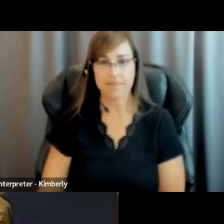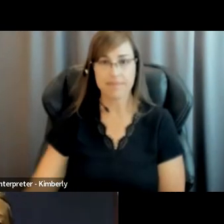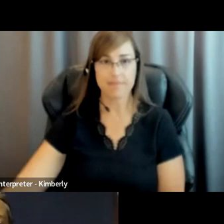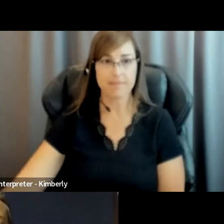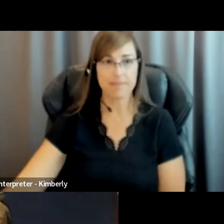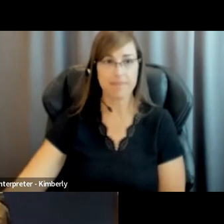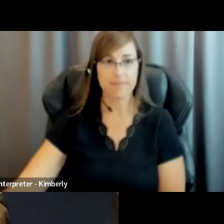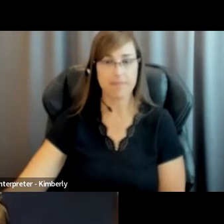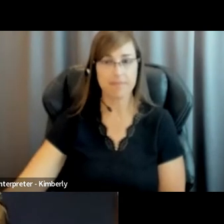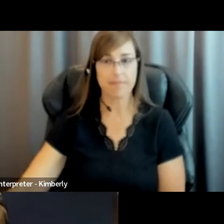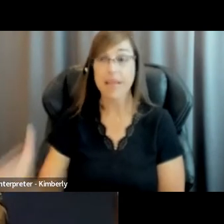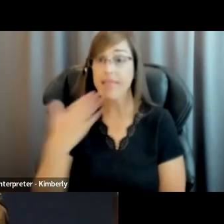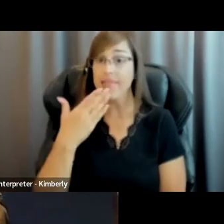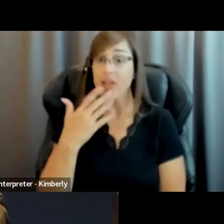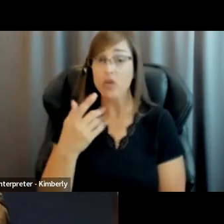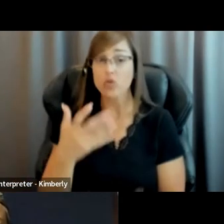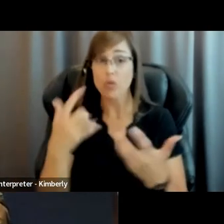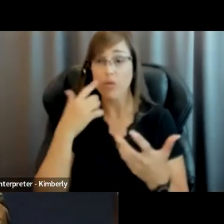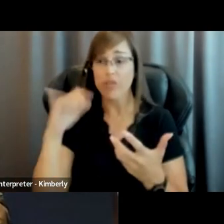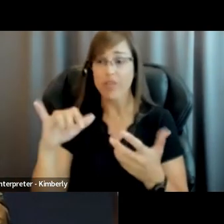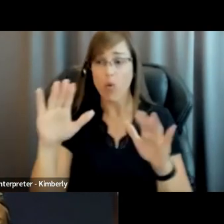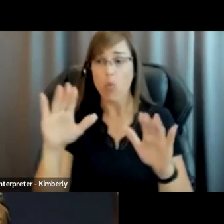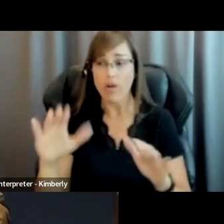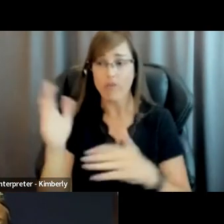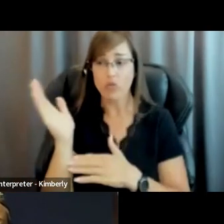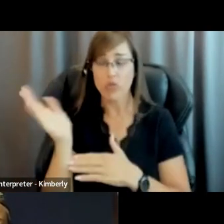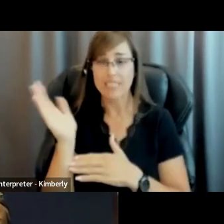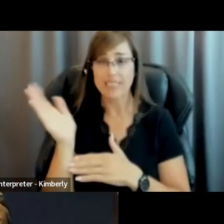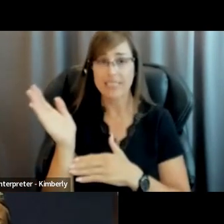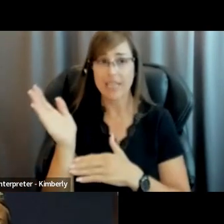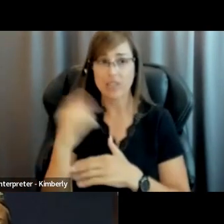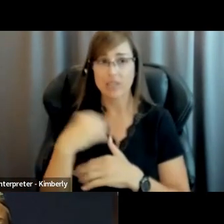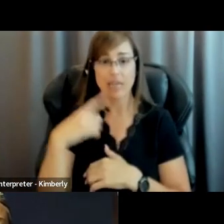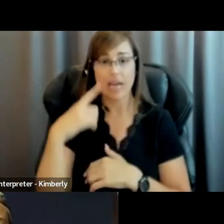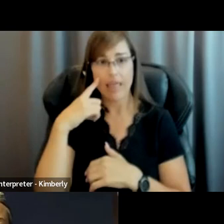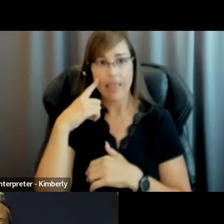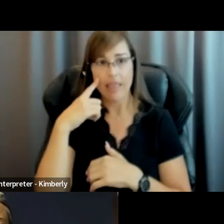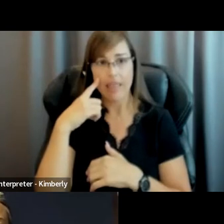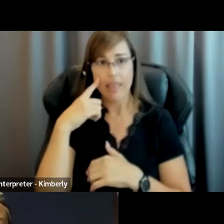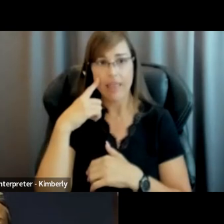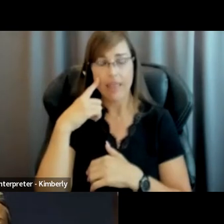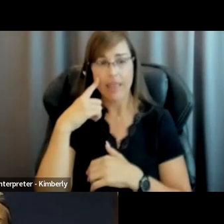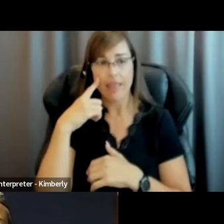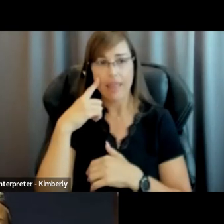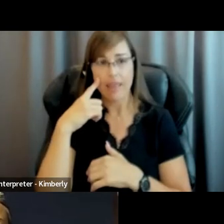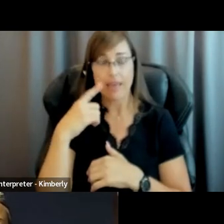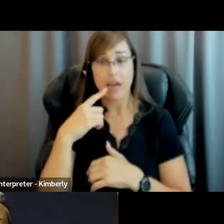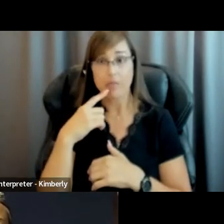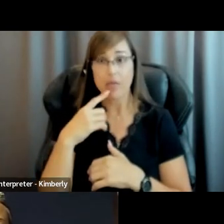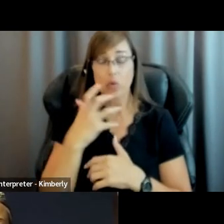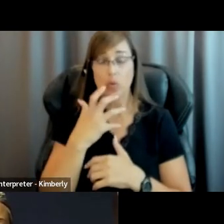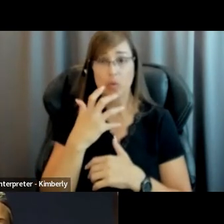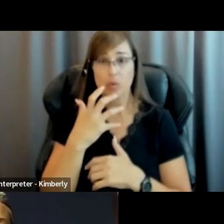Professor Tyler, thank you so much for that incredible presentation. I think I am speechless after